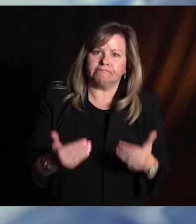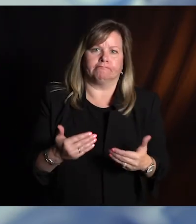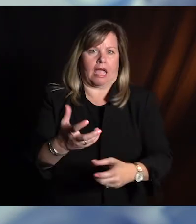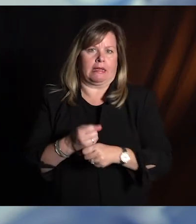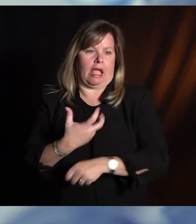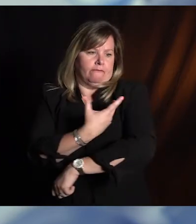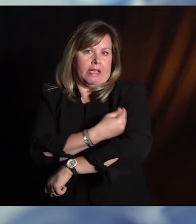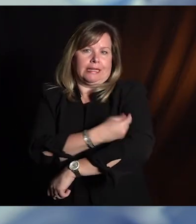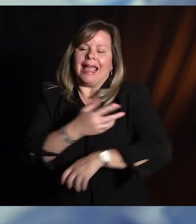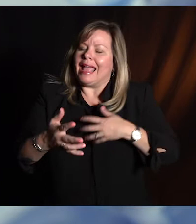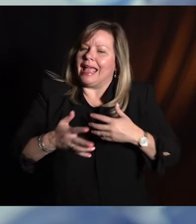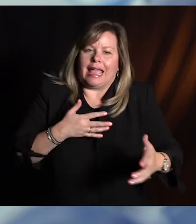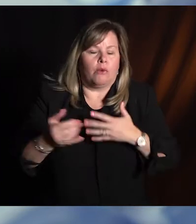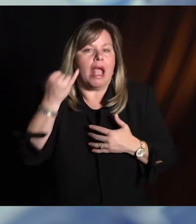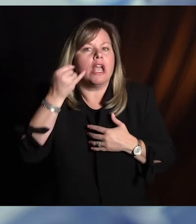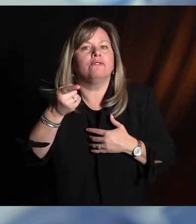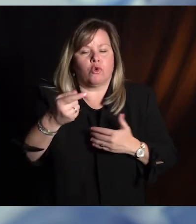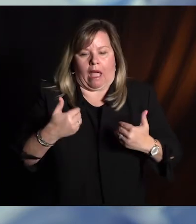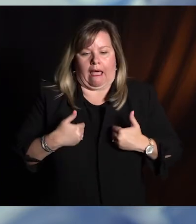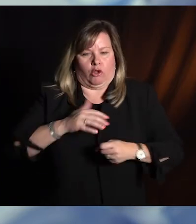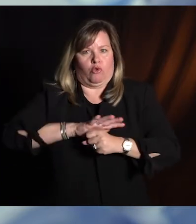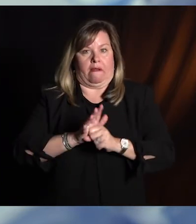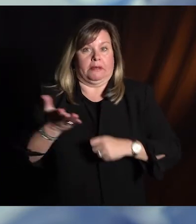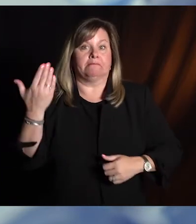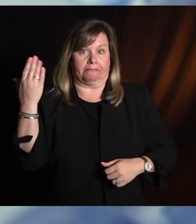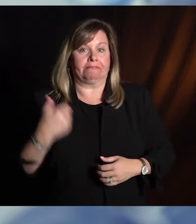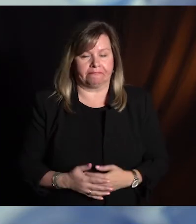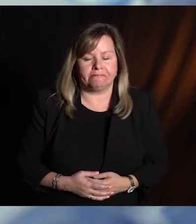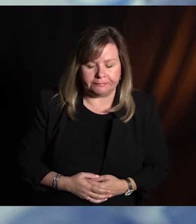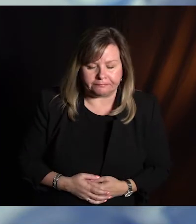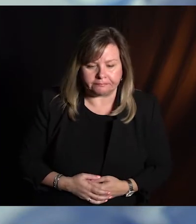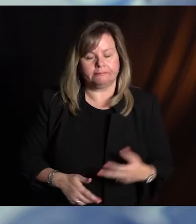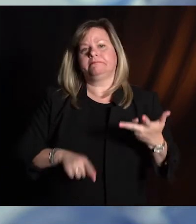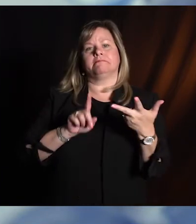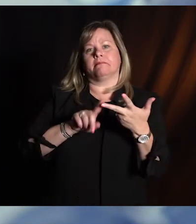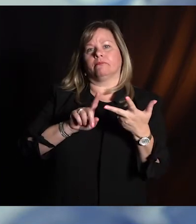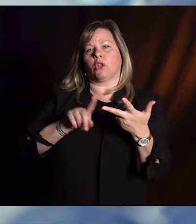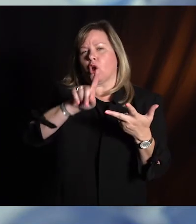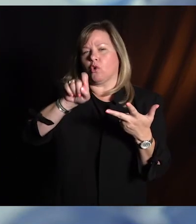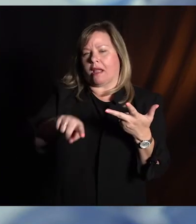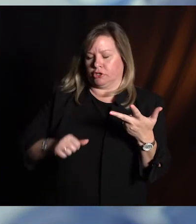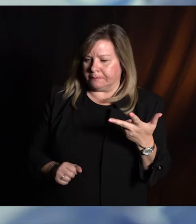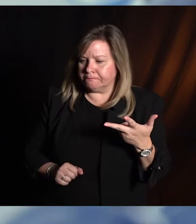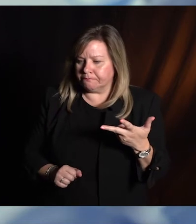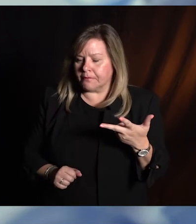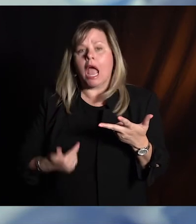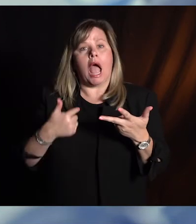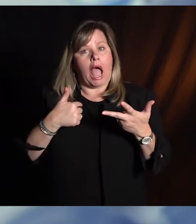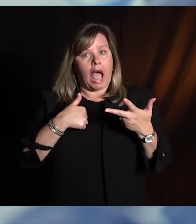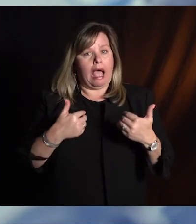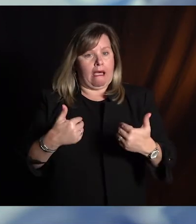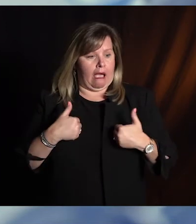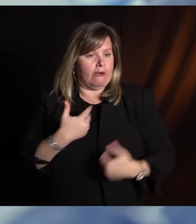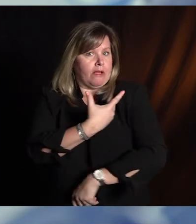-19, please do plan to get a vaccination. Next question. I have been vaccinated. Can